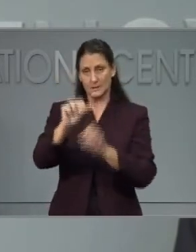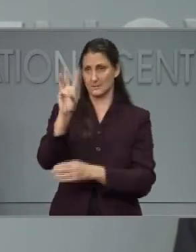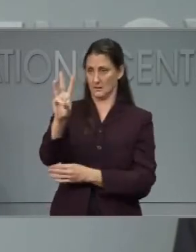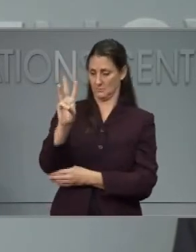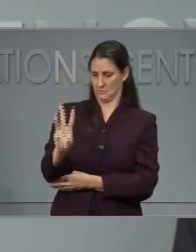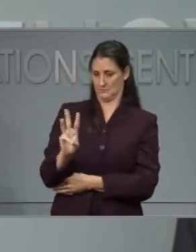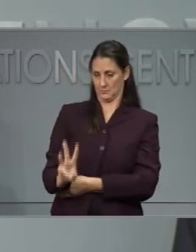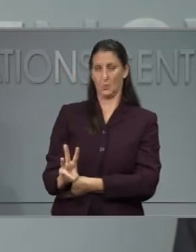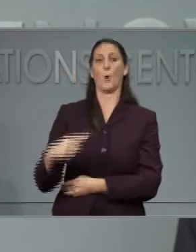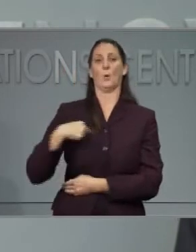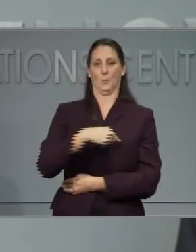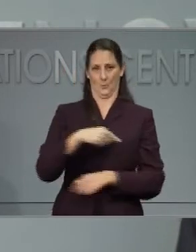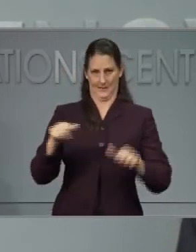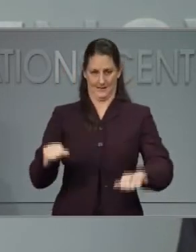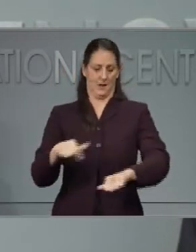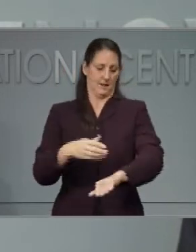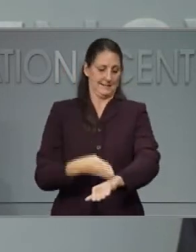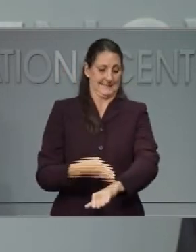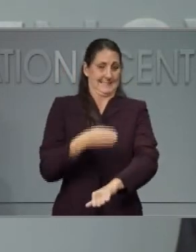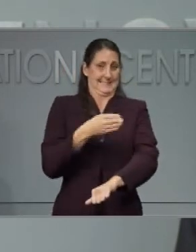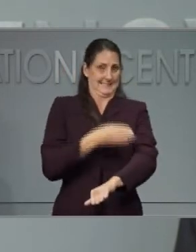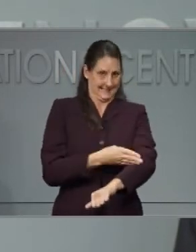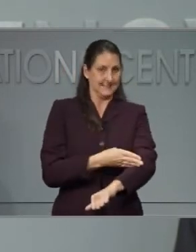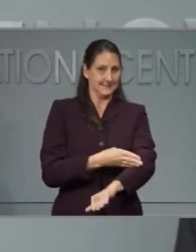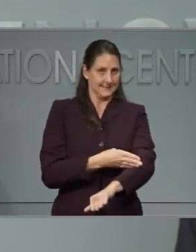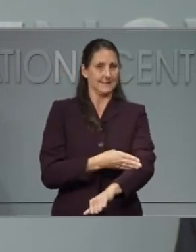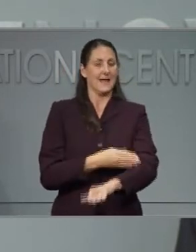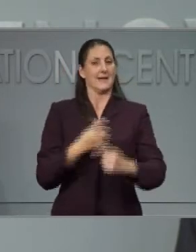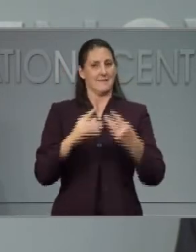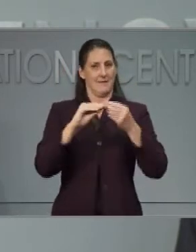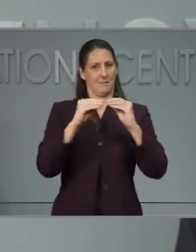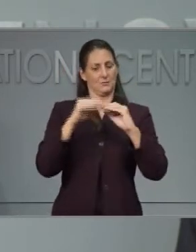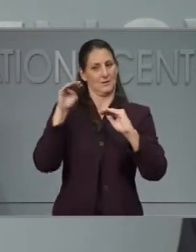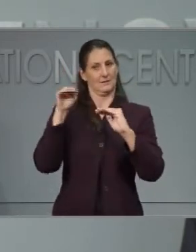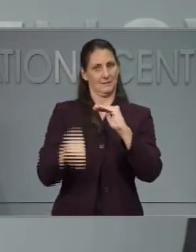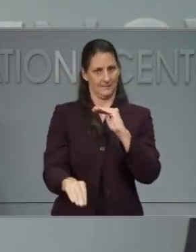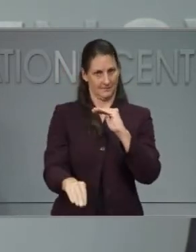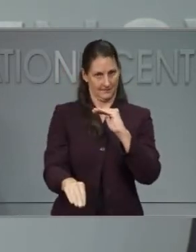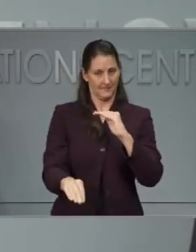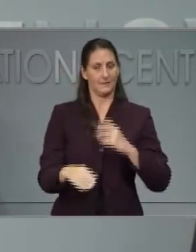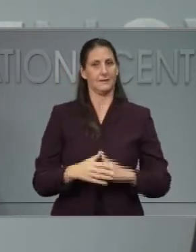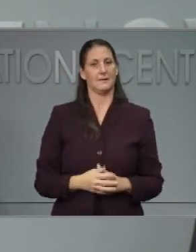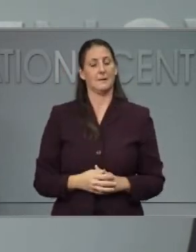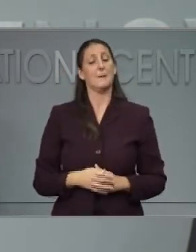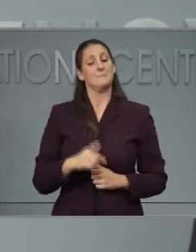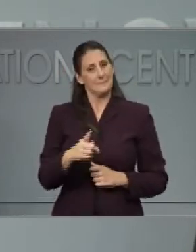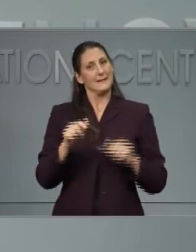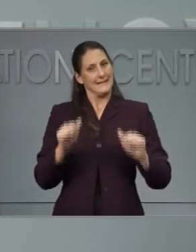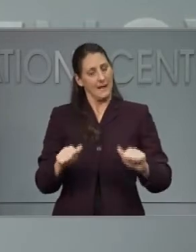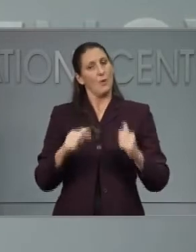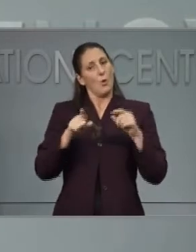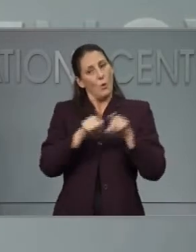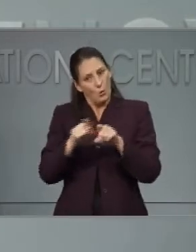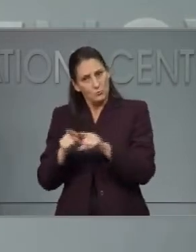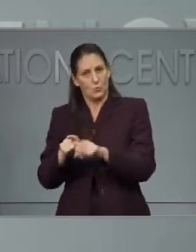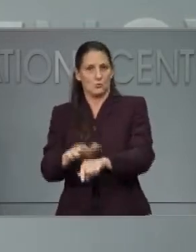to make progress while easing restrictions on some of these higher risk for viral spread activities. Thanks.